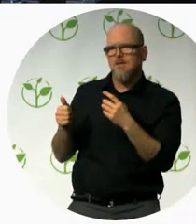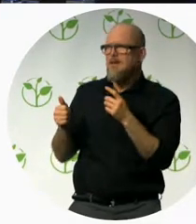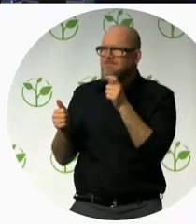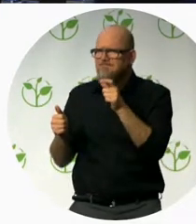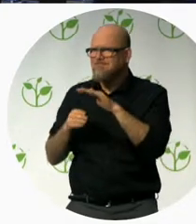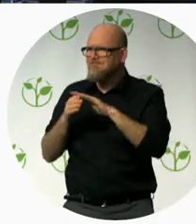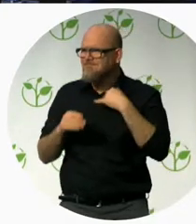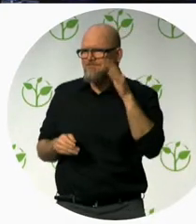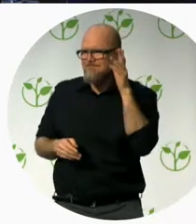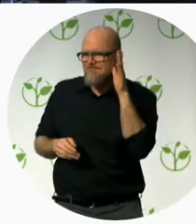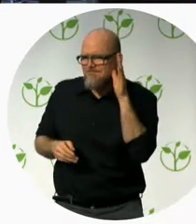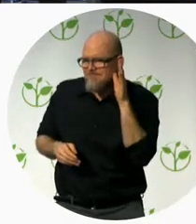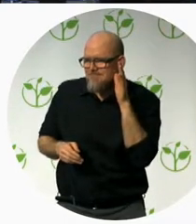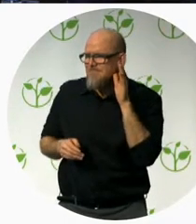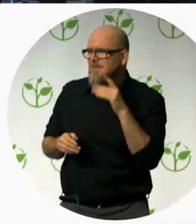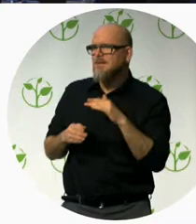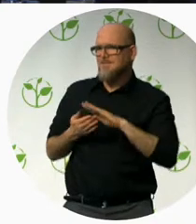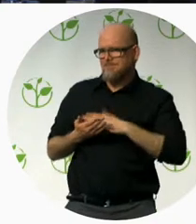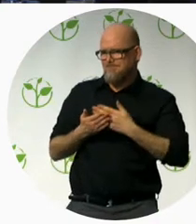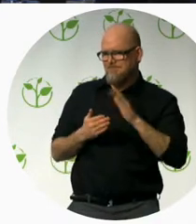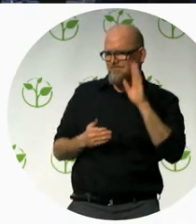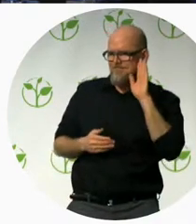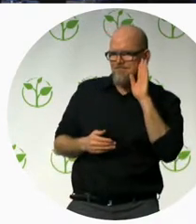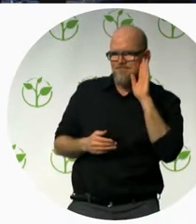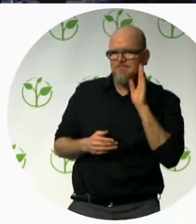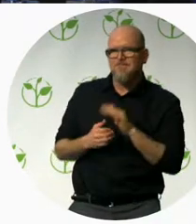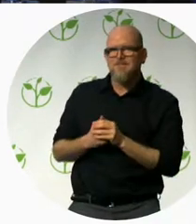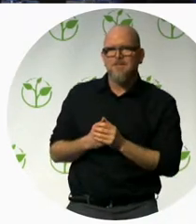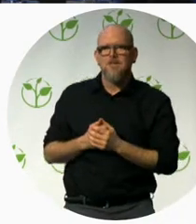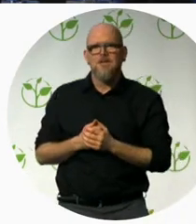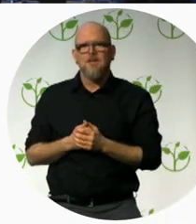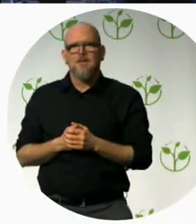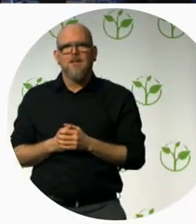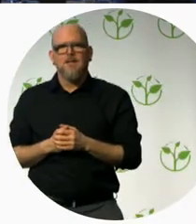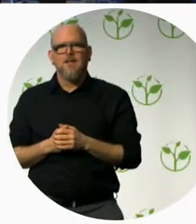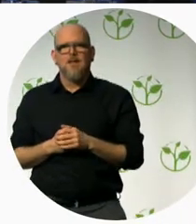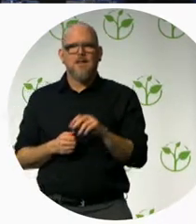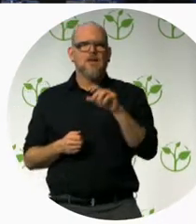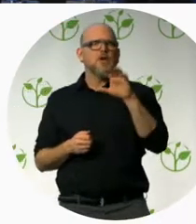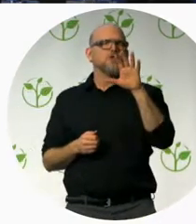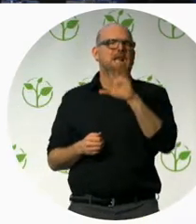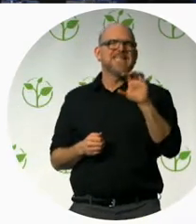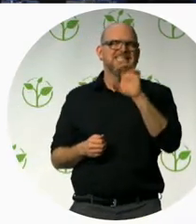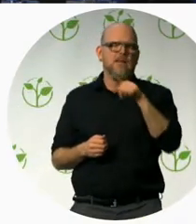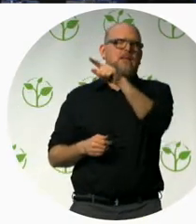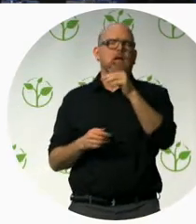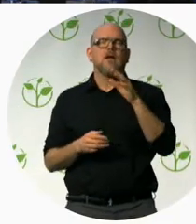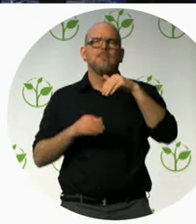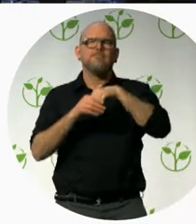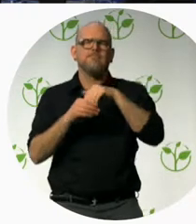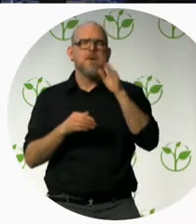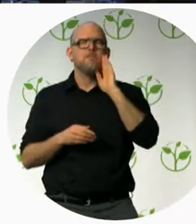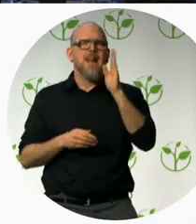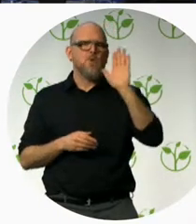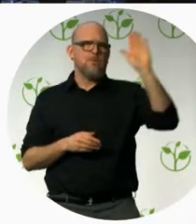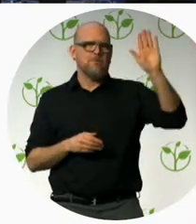And the last point that I have on his short biography is that he was awarded in 2012 the Order of the Smile, and